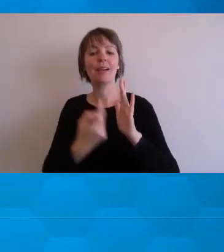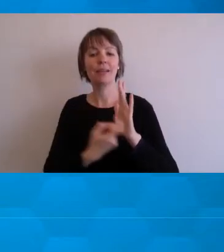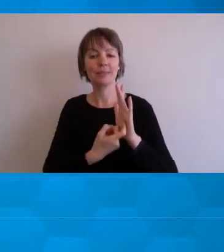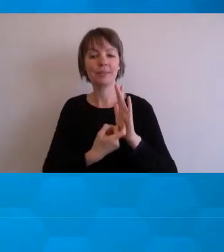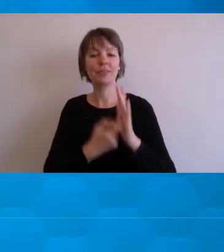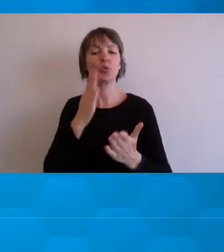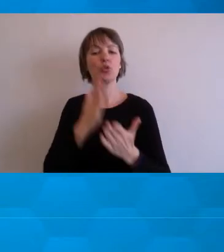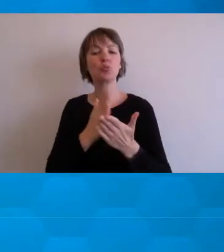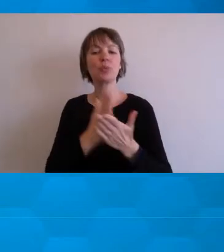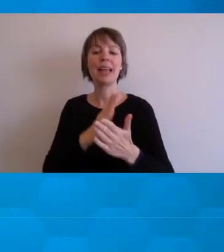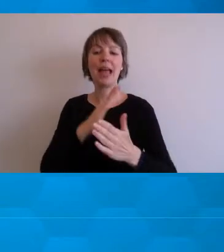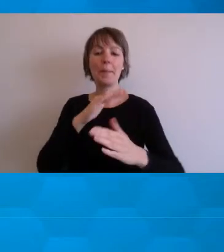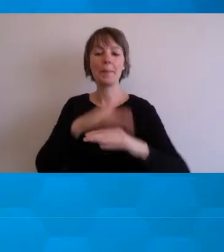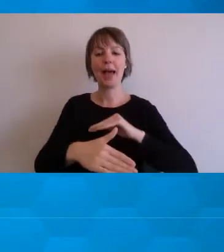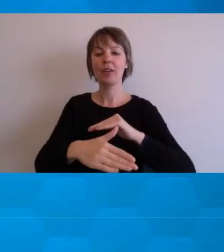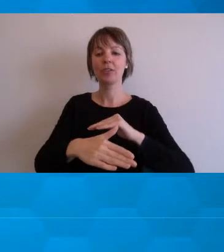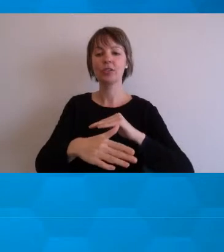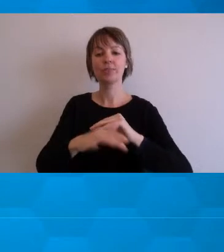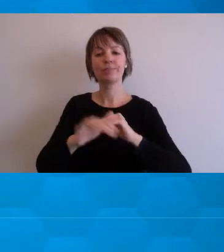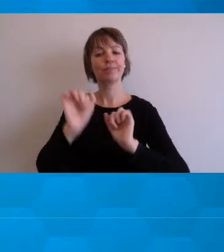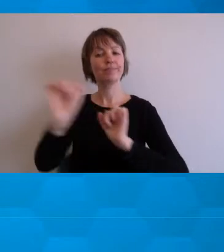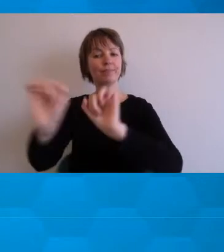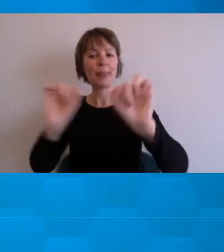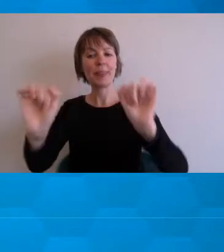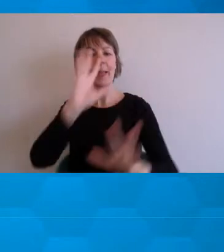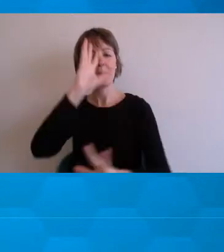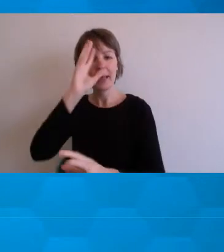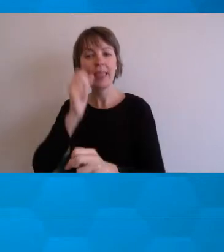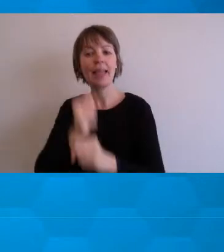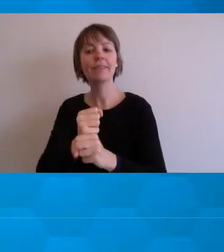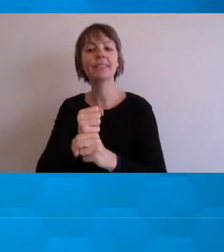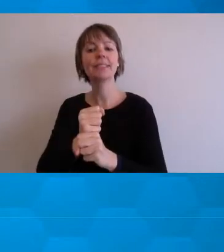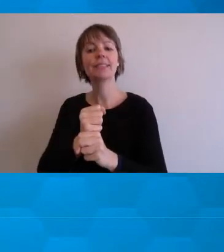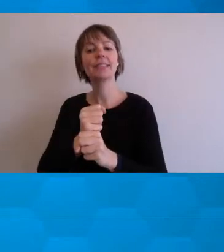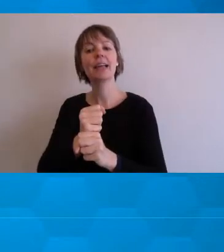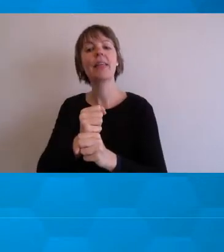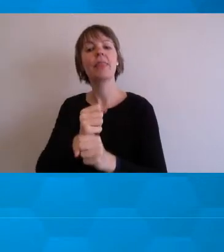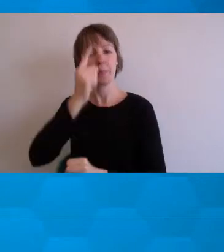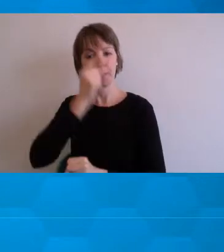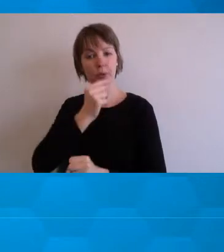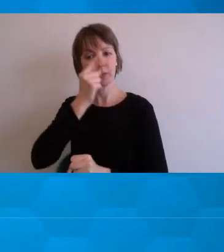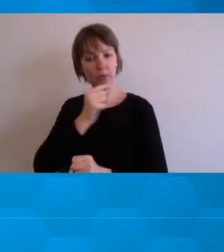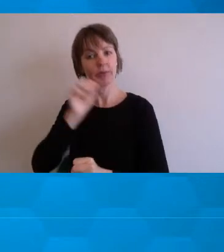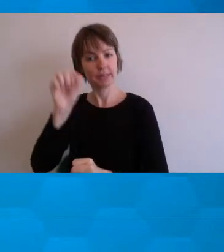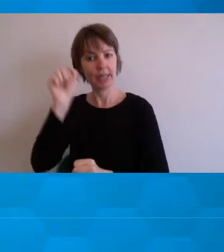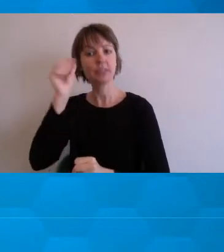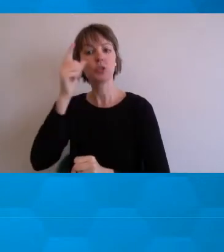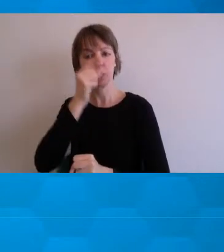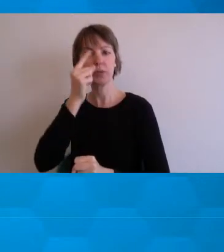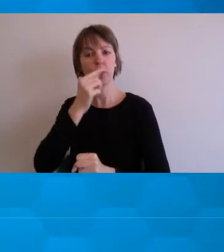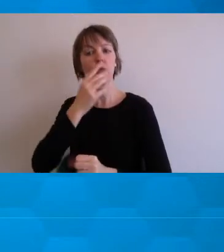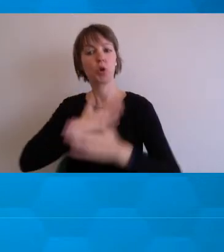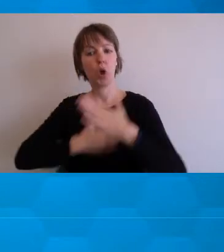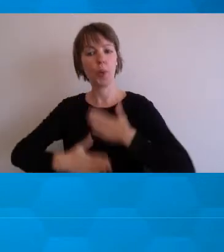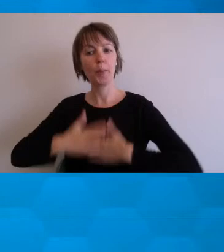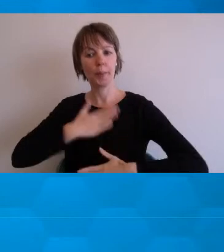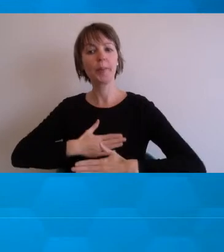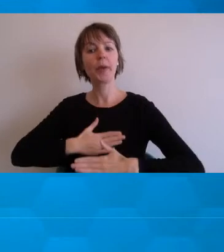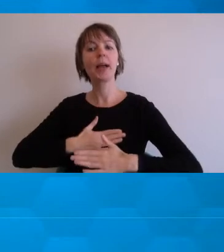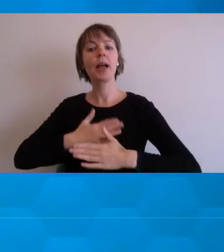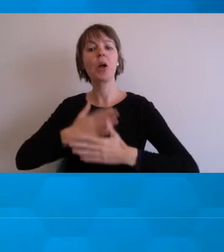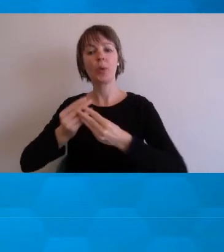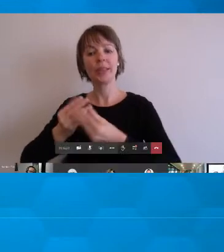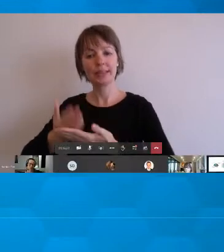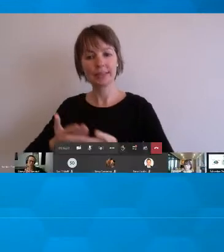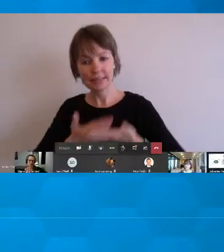it's possible to achieve and to manage and cope with study and be able to reflect